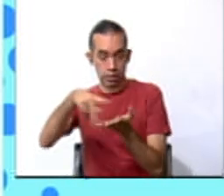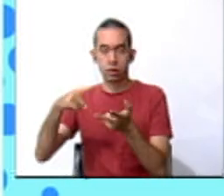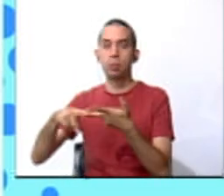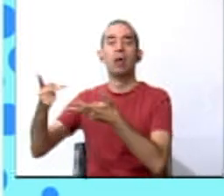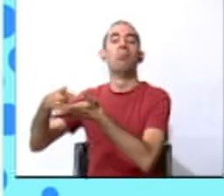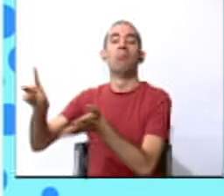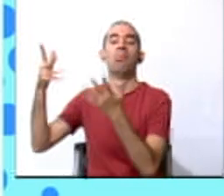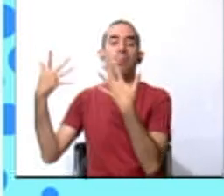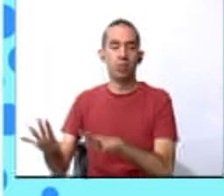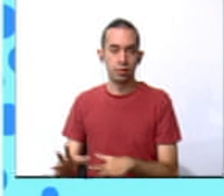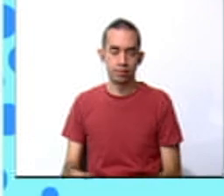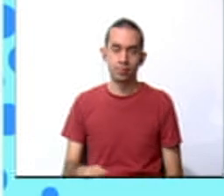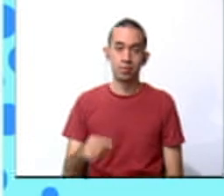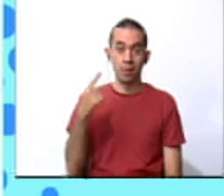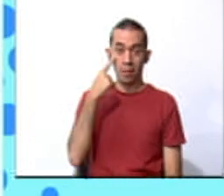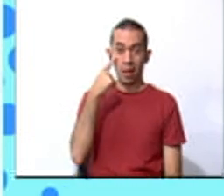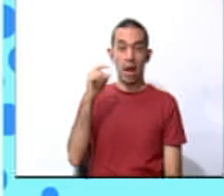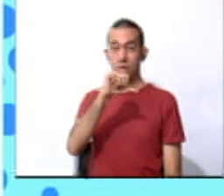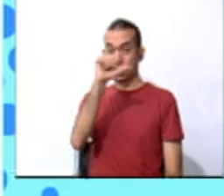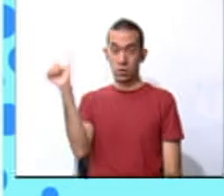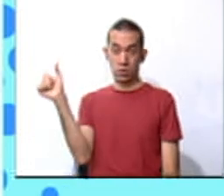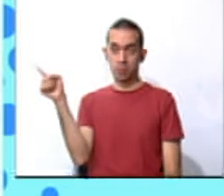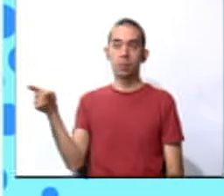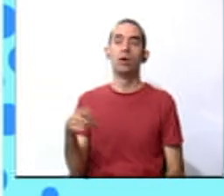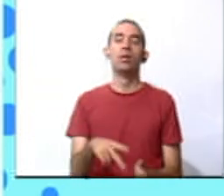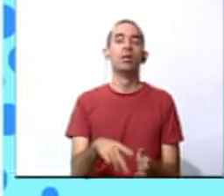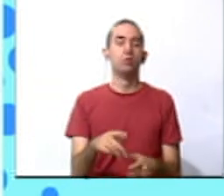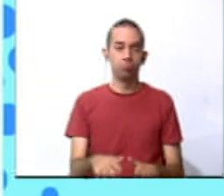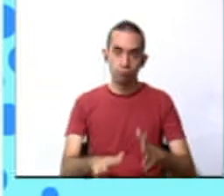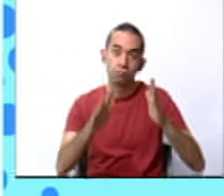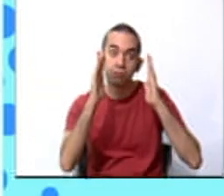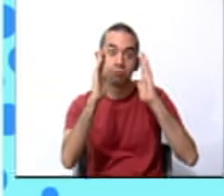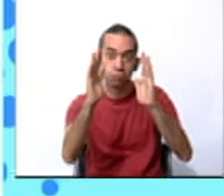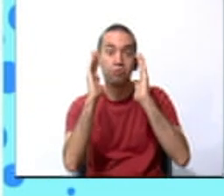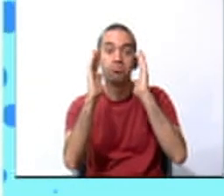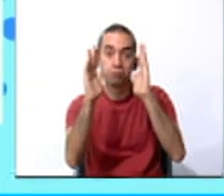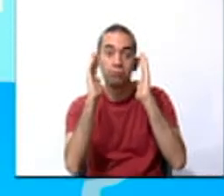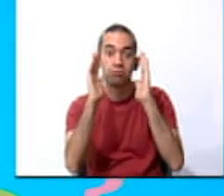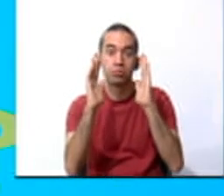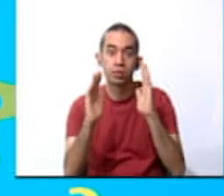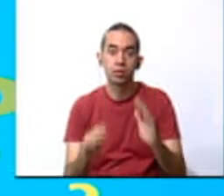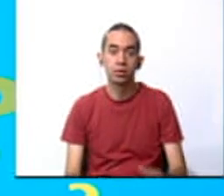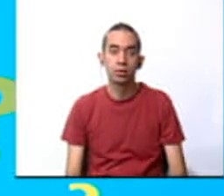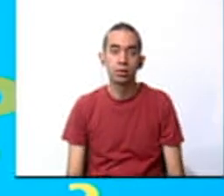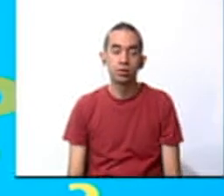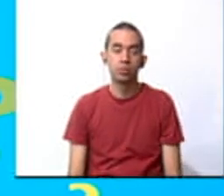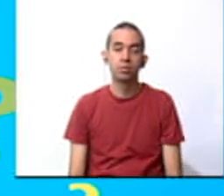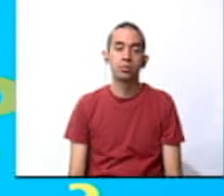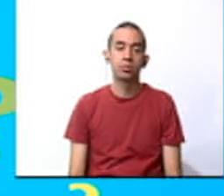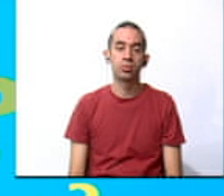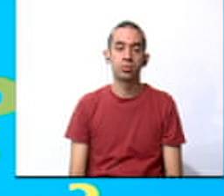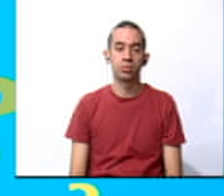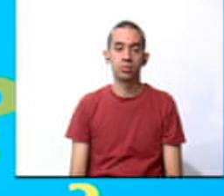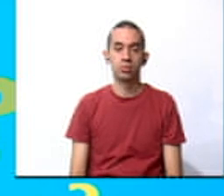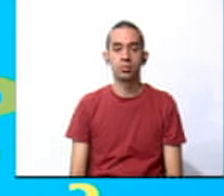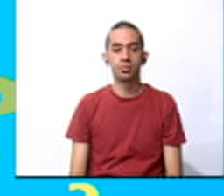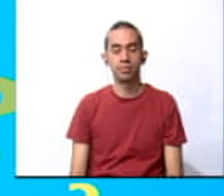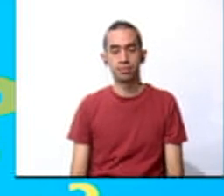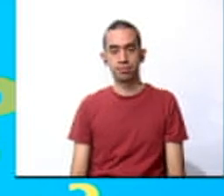In the blue arrow, David is paying attention to the warnings. And let's see.